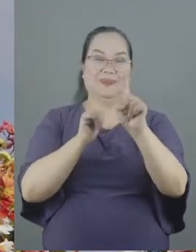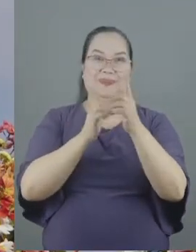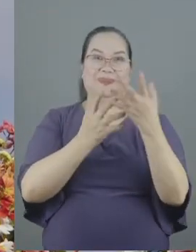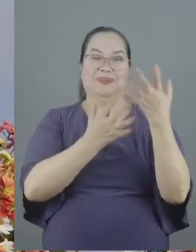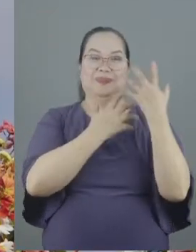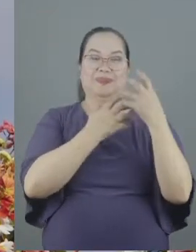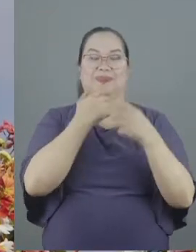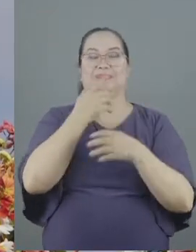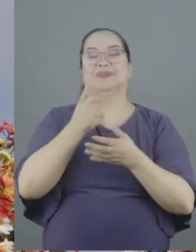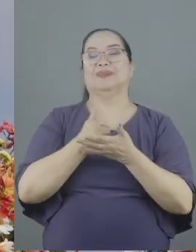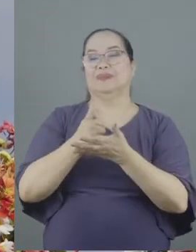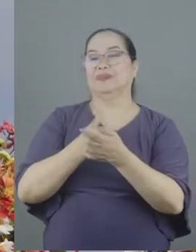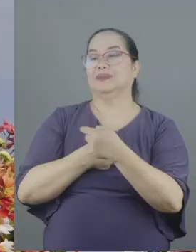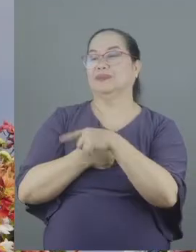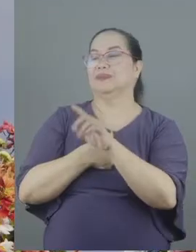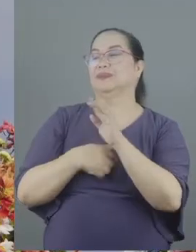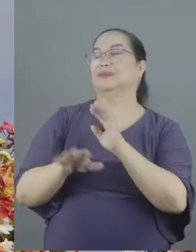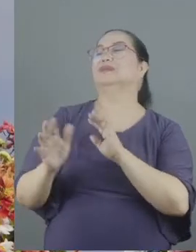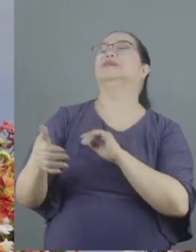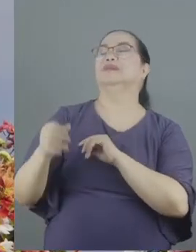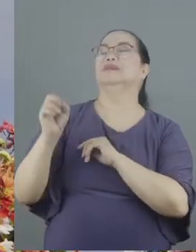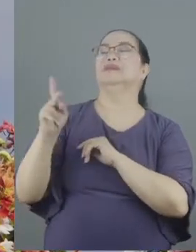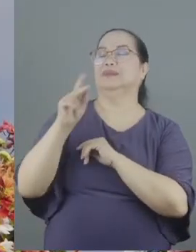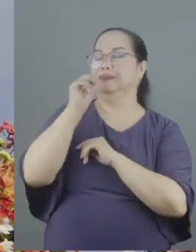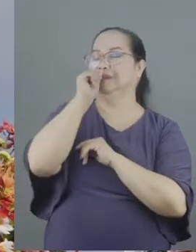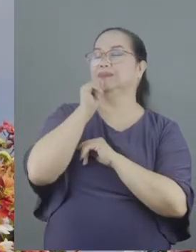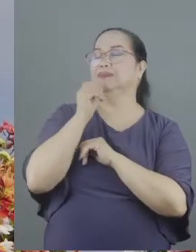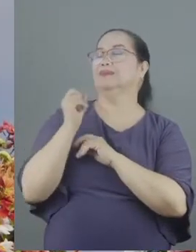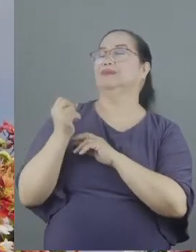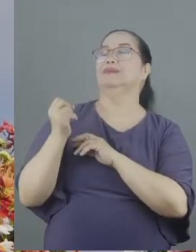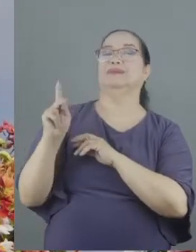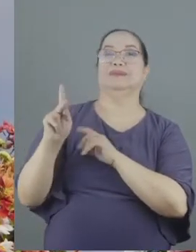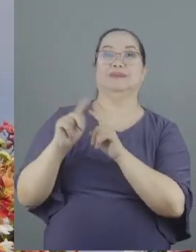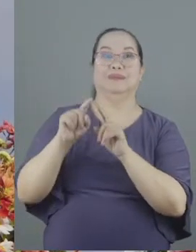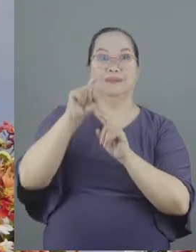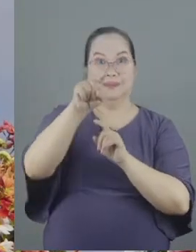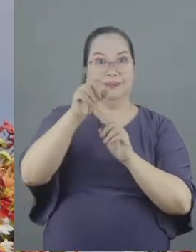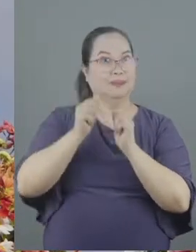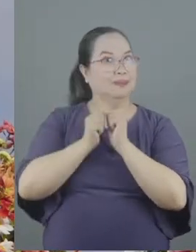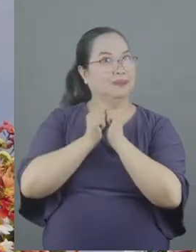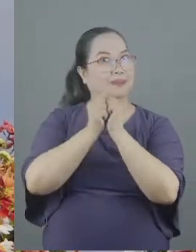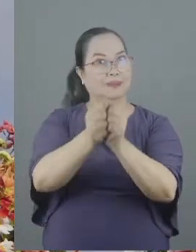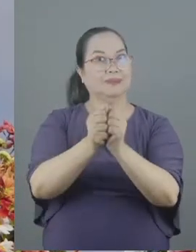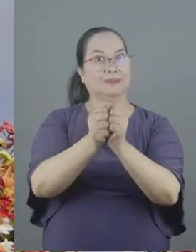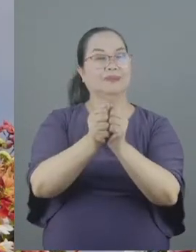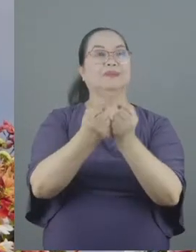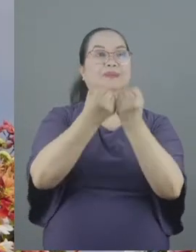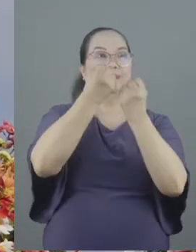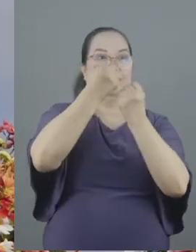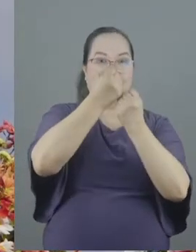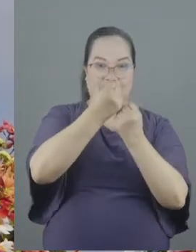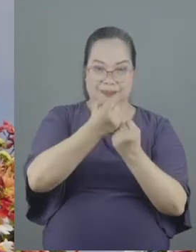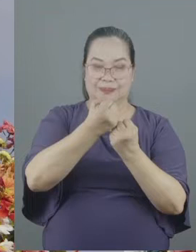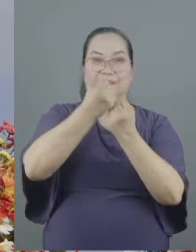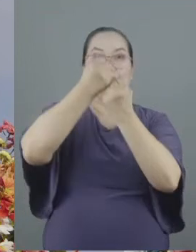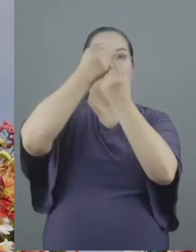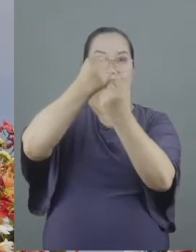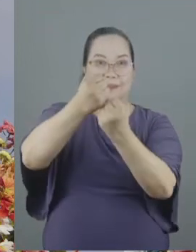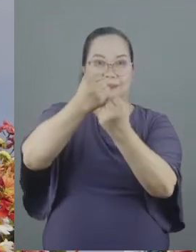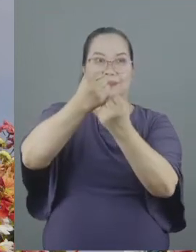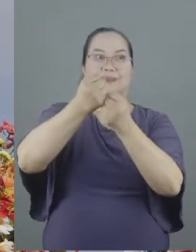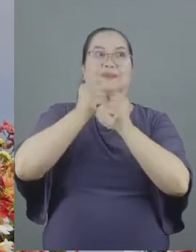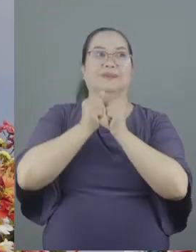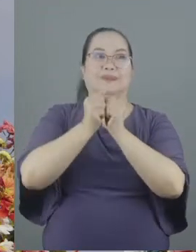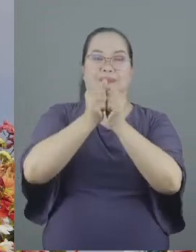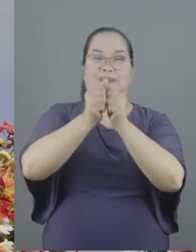him as in put up with him no it means you come alongside you come alongside that